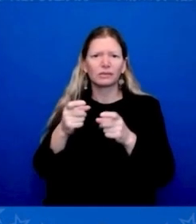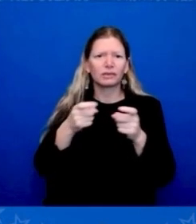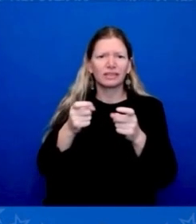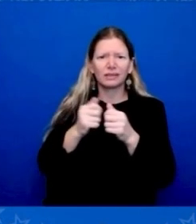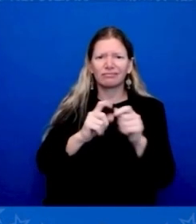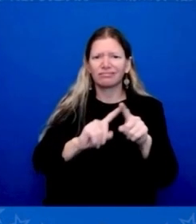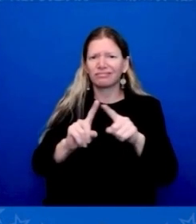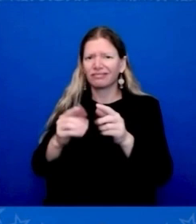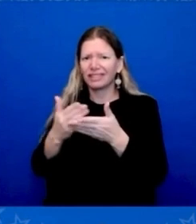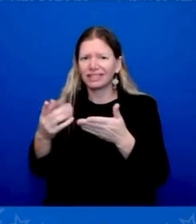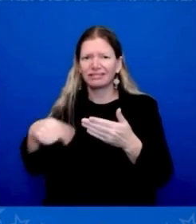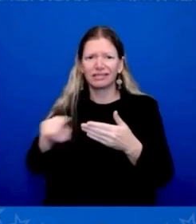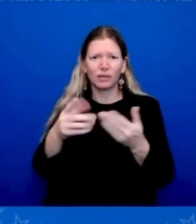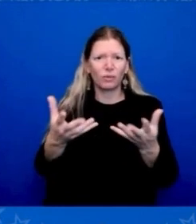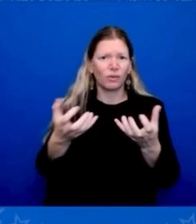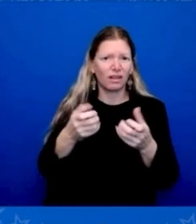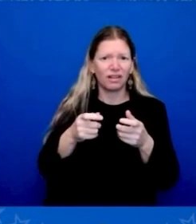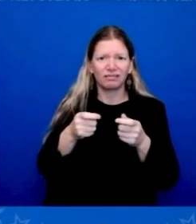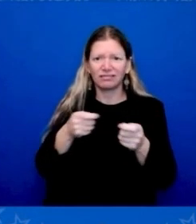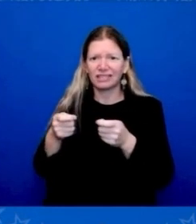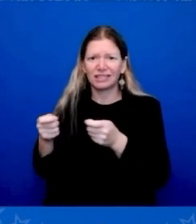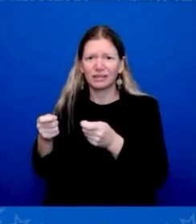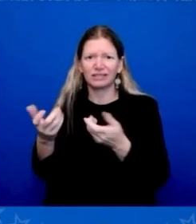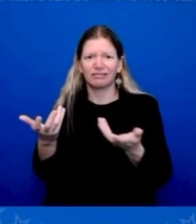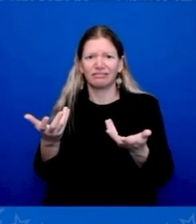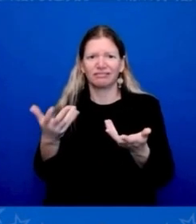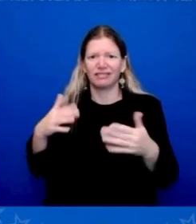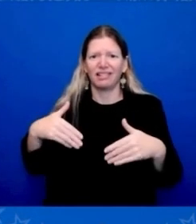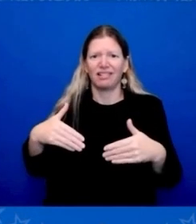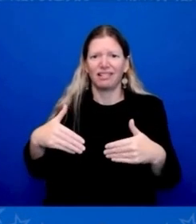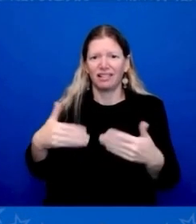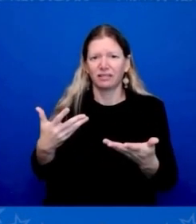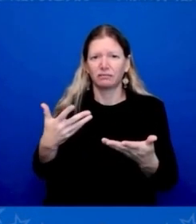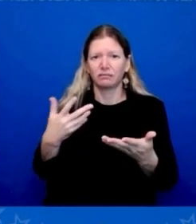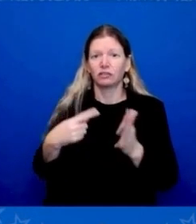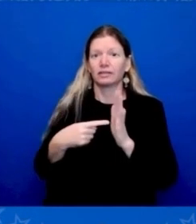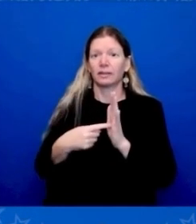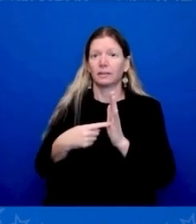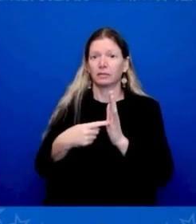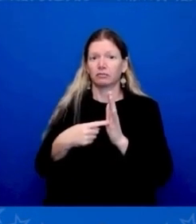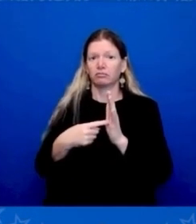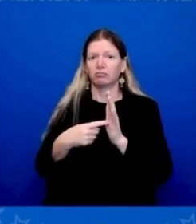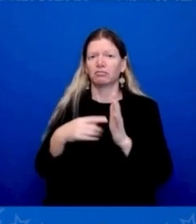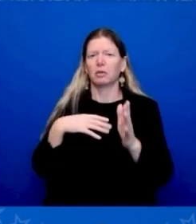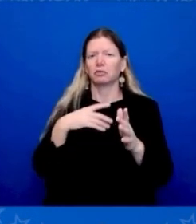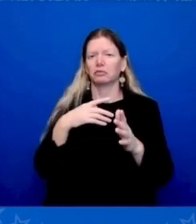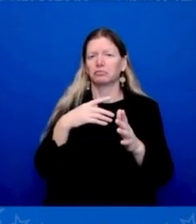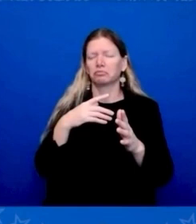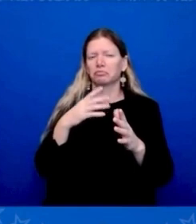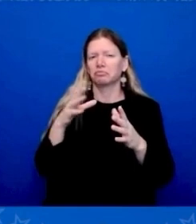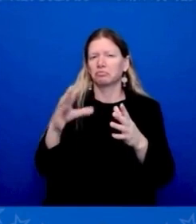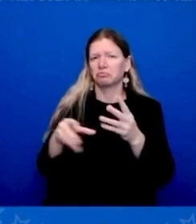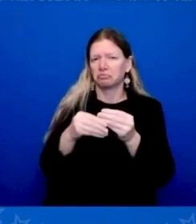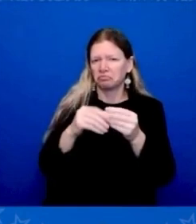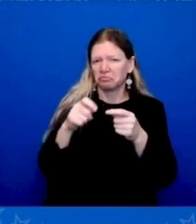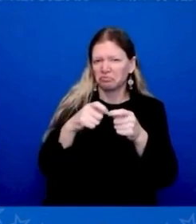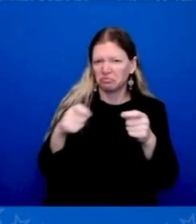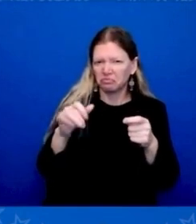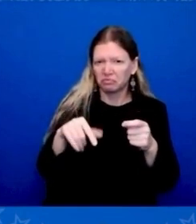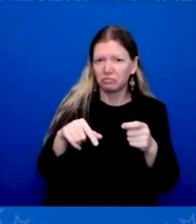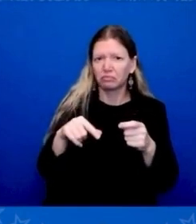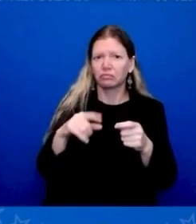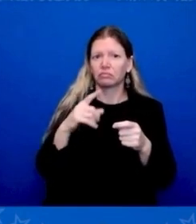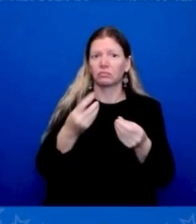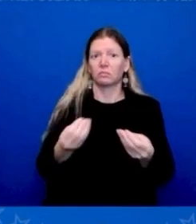For example—and I'll end with this—there is more carbon absorbed from the atmosphere on a daily